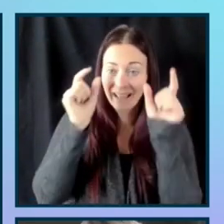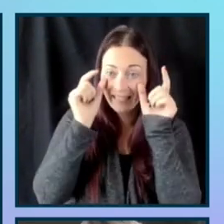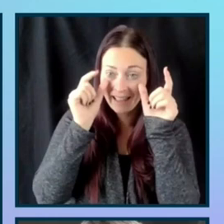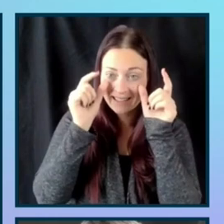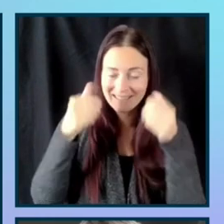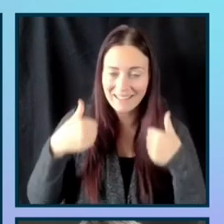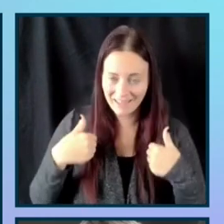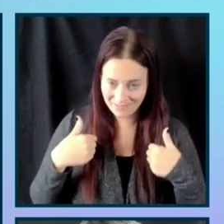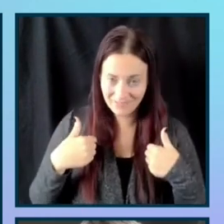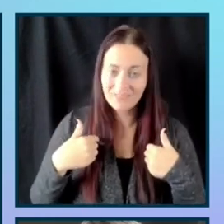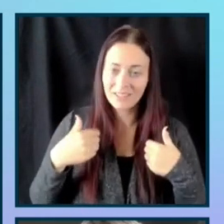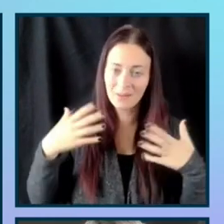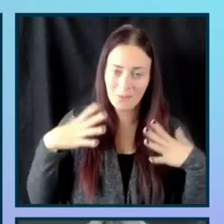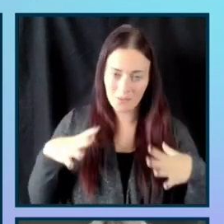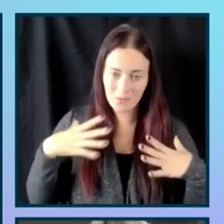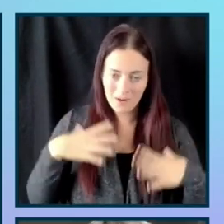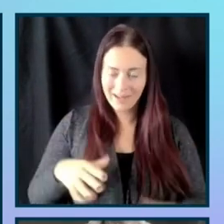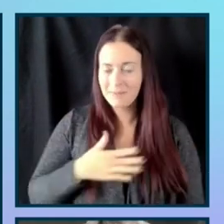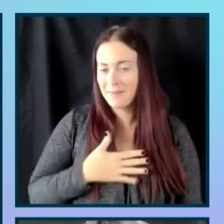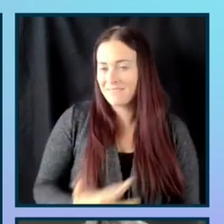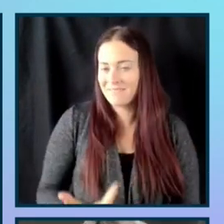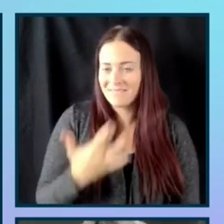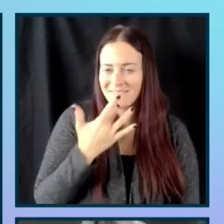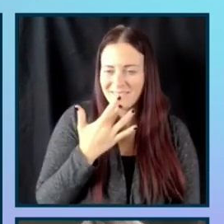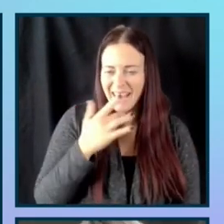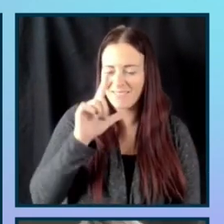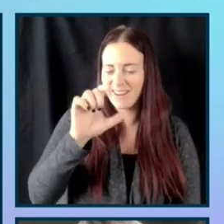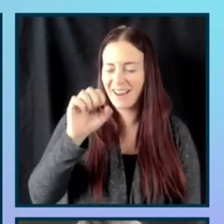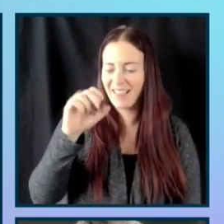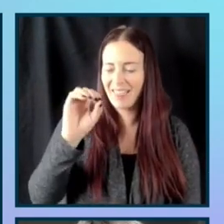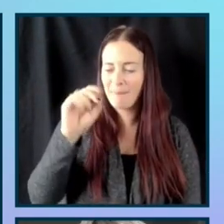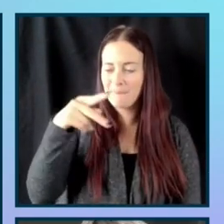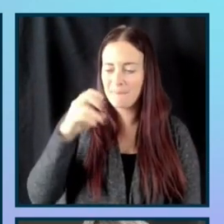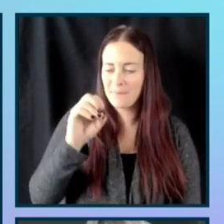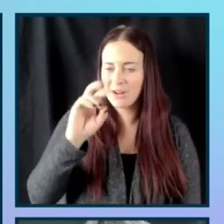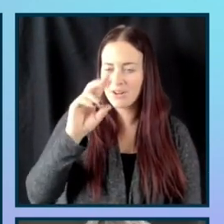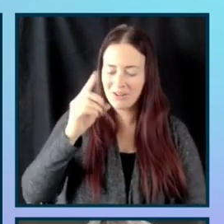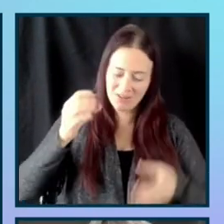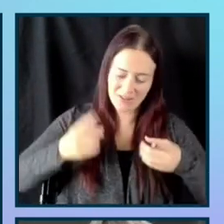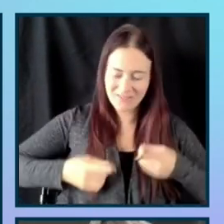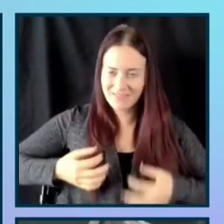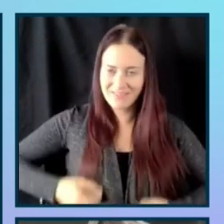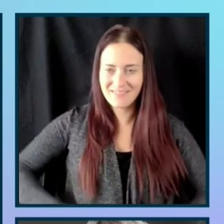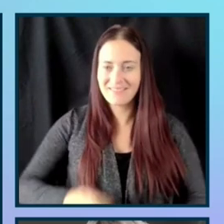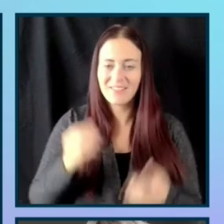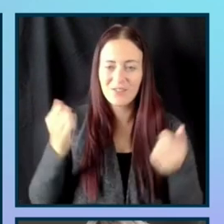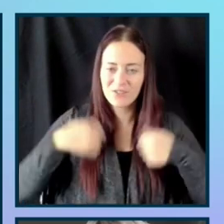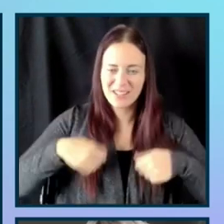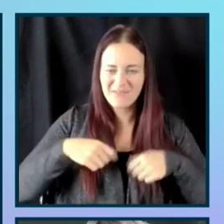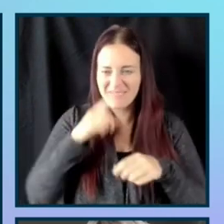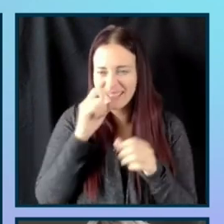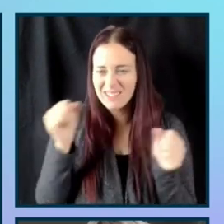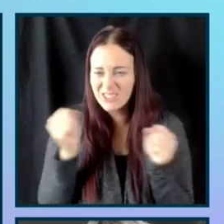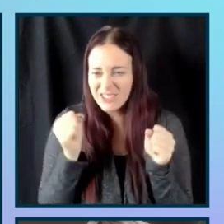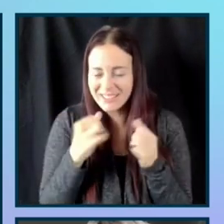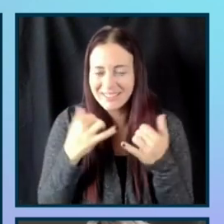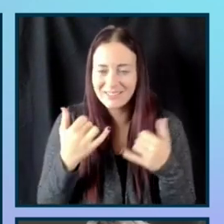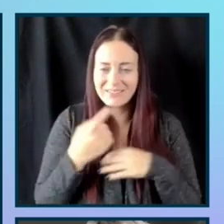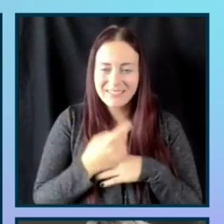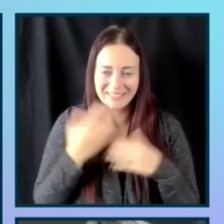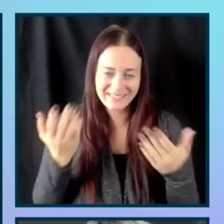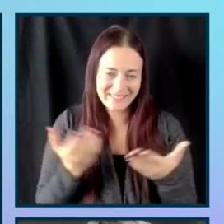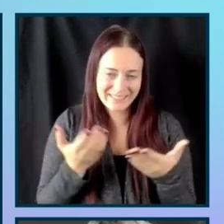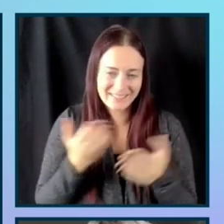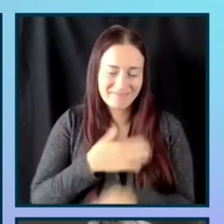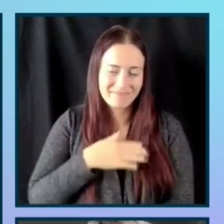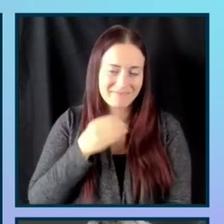my favorite leopard hoodie because it is very chilly in Portland, Oregon. And it's great